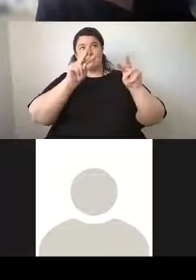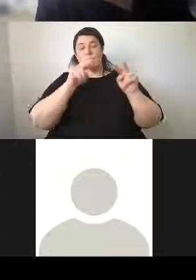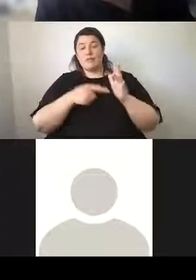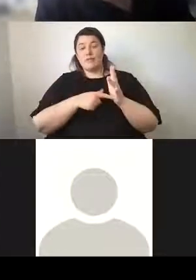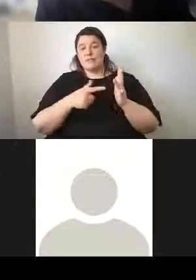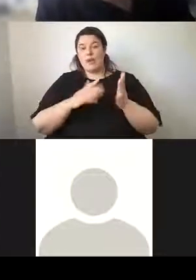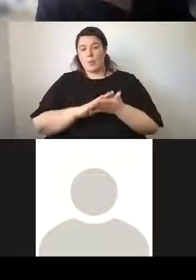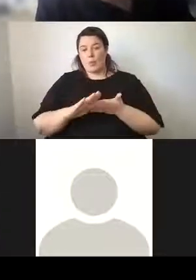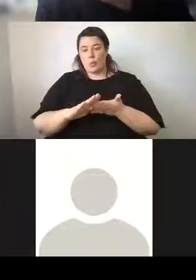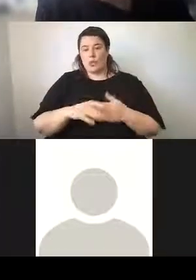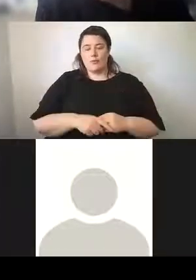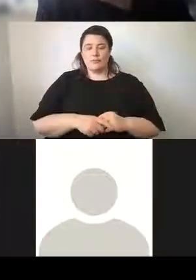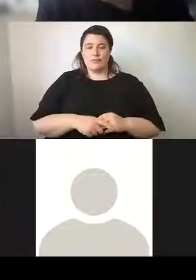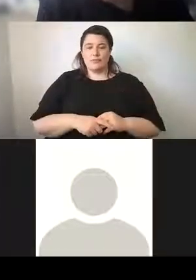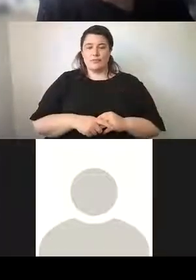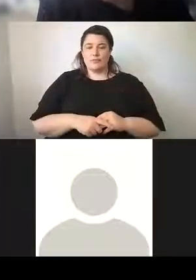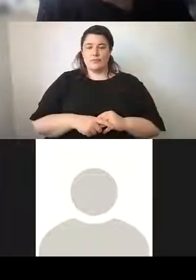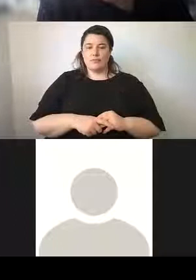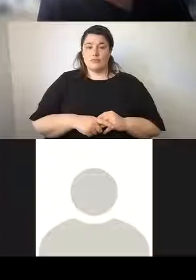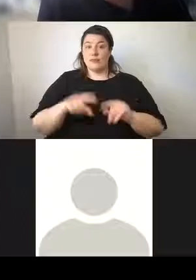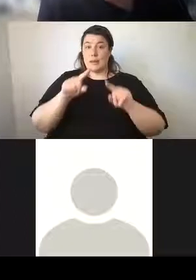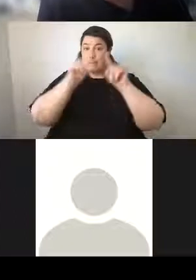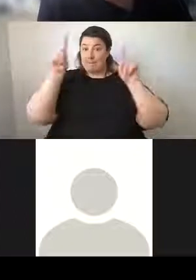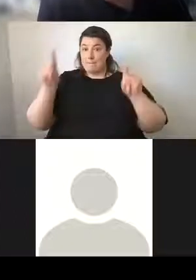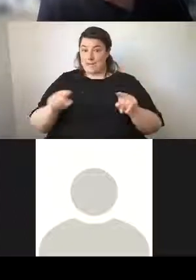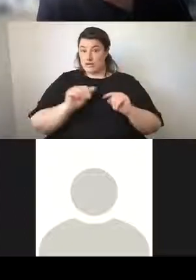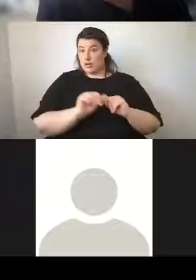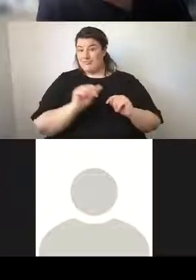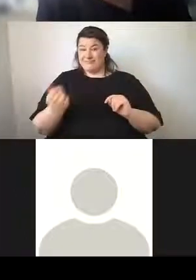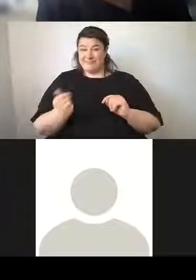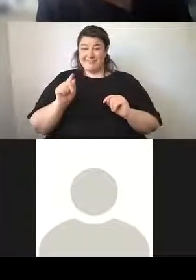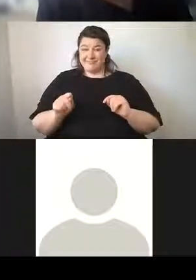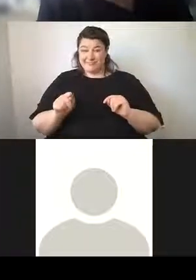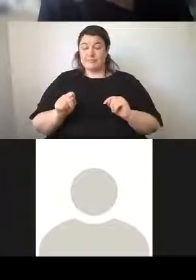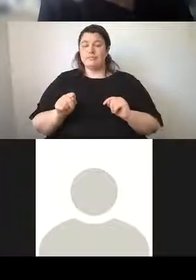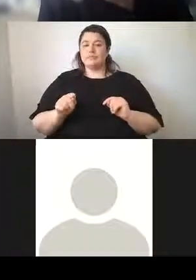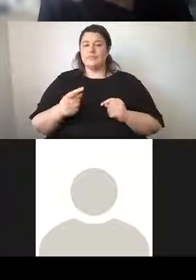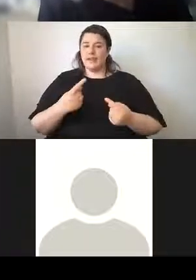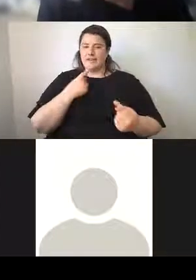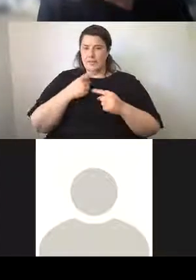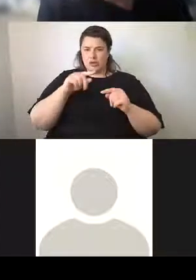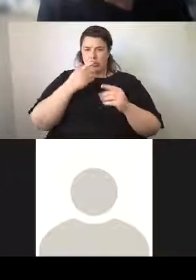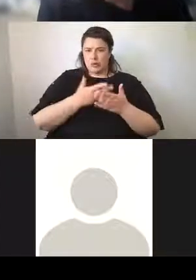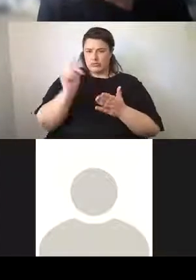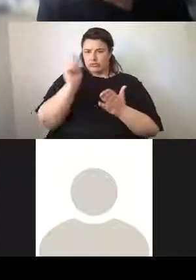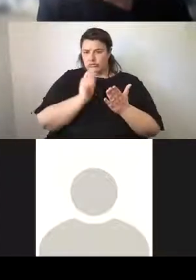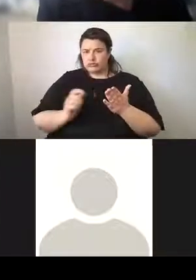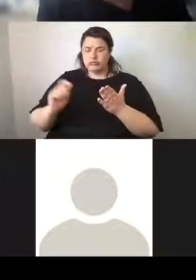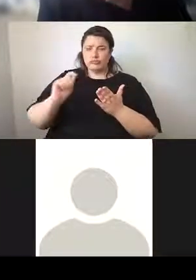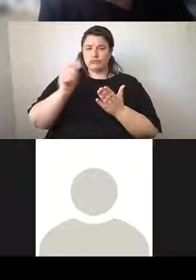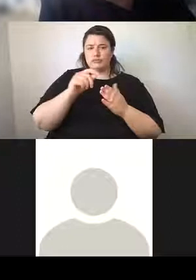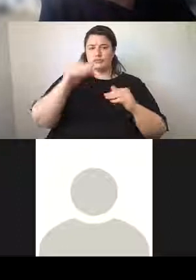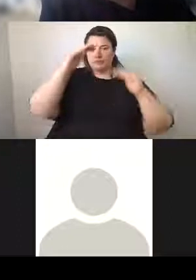And the image on the right hand side by Brian Dunlop is a detail of his interpretation of one of those